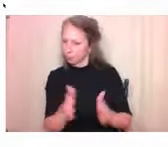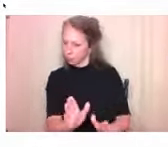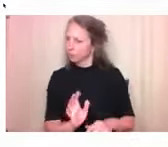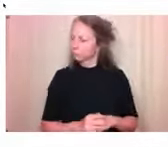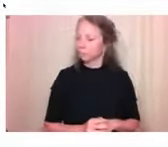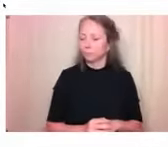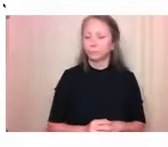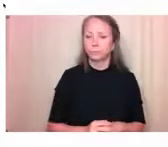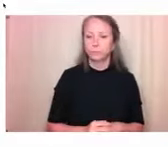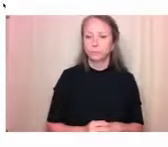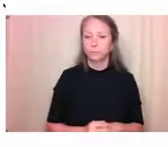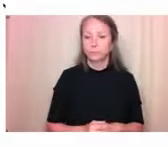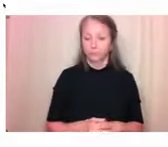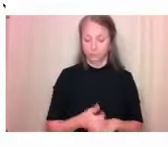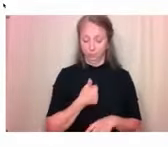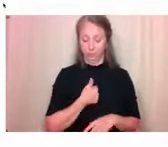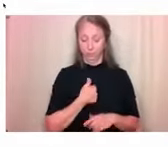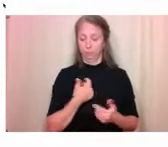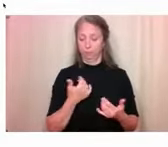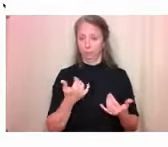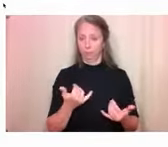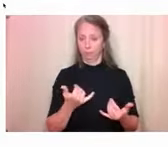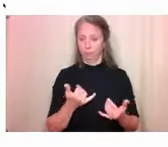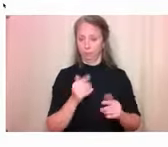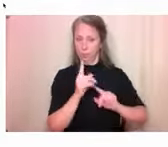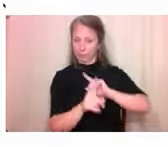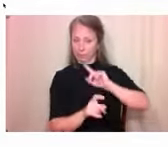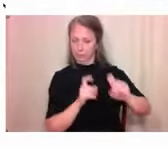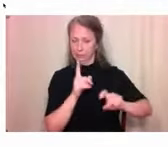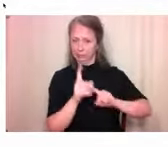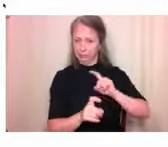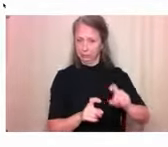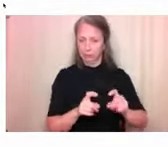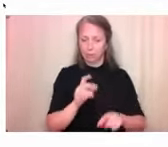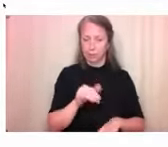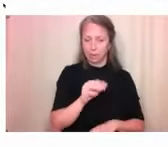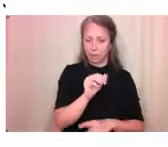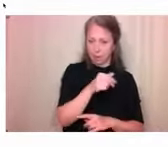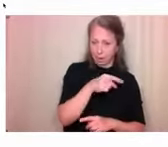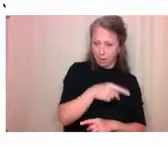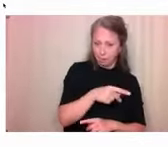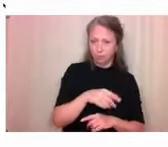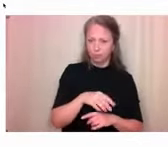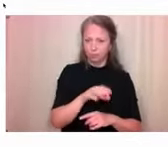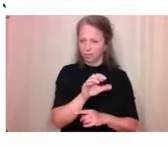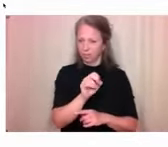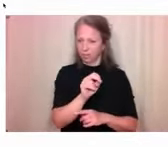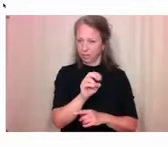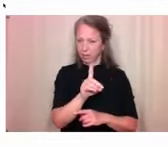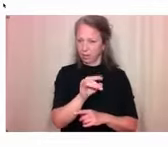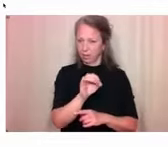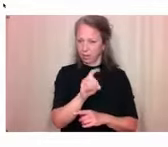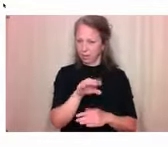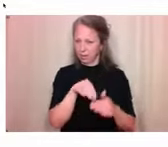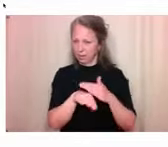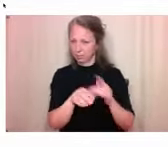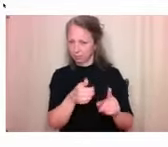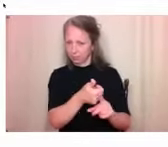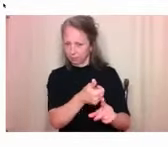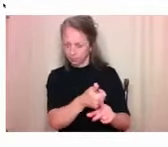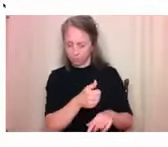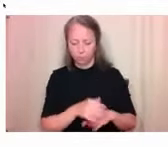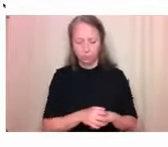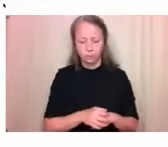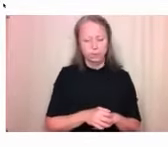the the app and the Candid Access itself. So how is participating using the app different